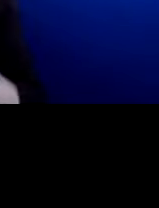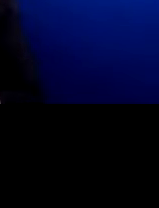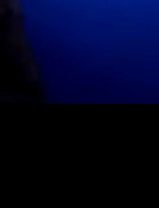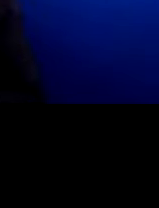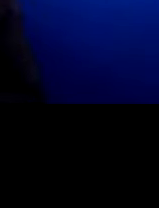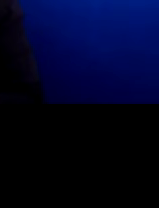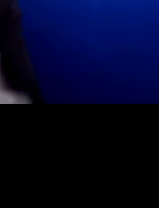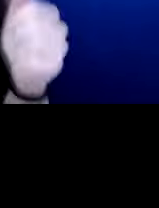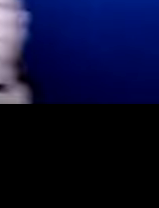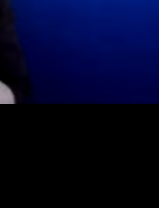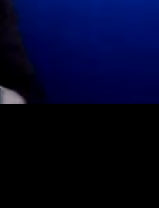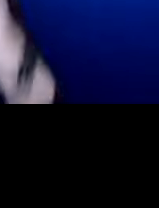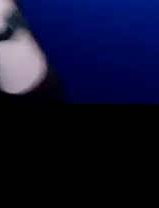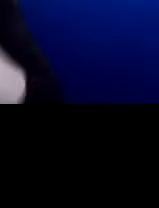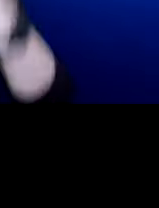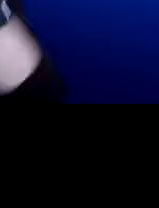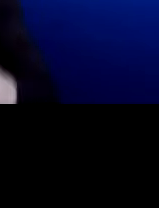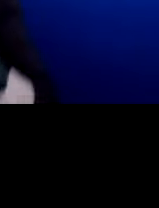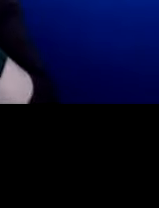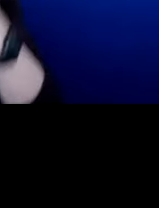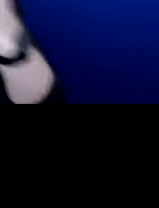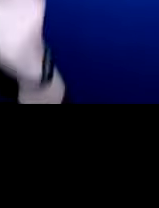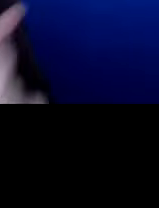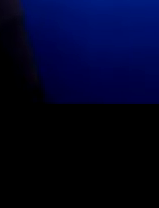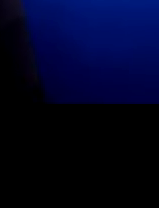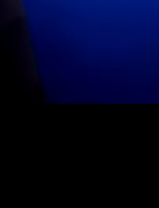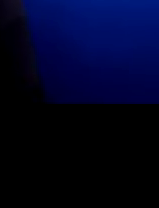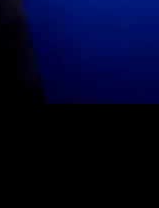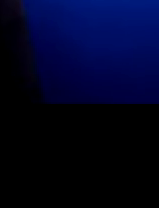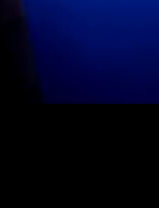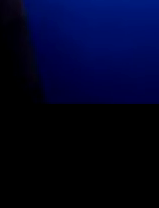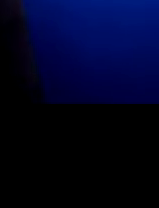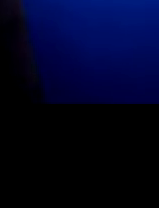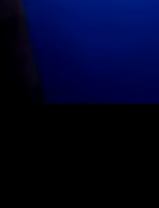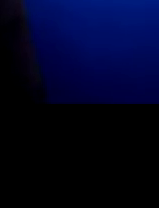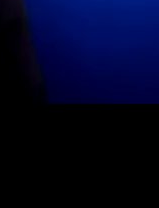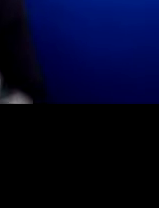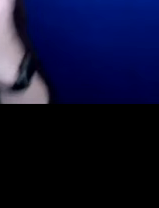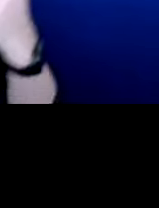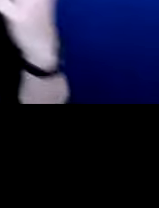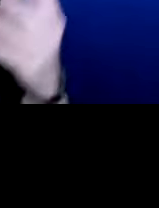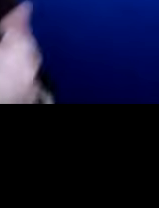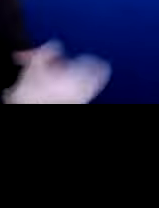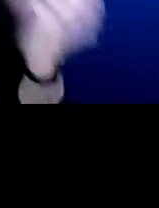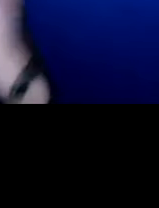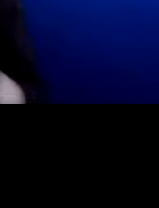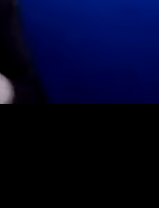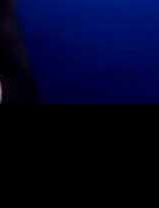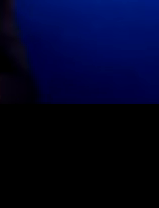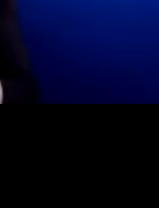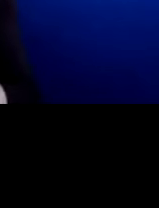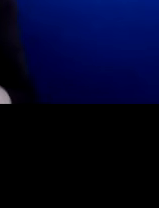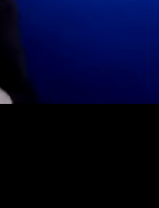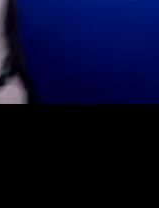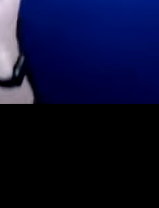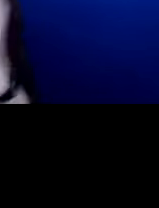learned so much from every one of our speakers, and we're really grateful that you're here. I don't